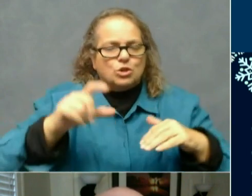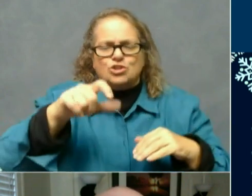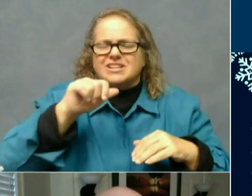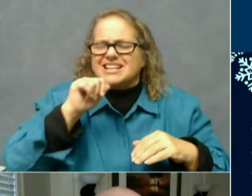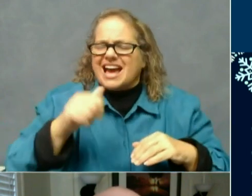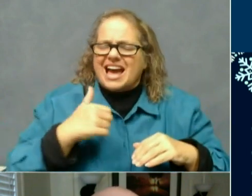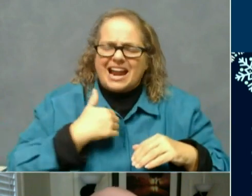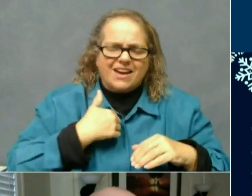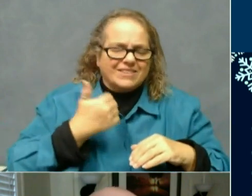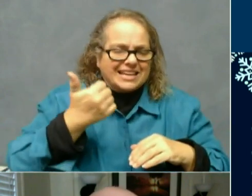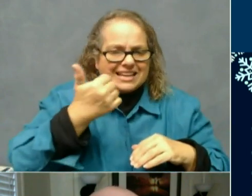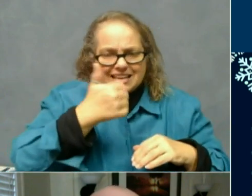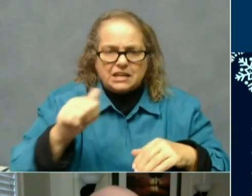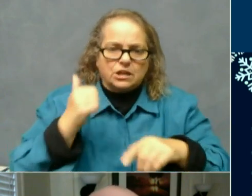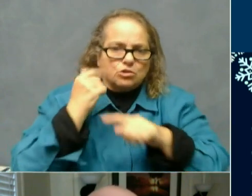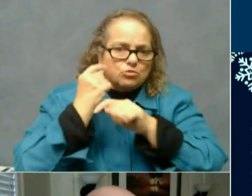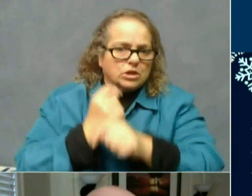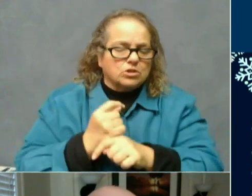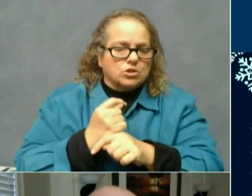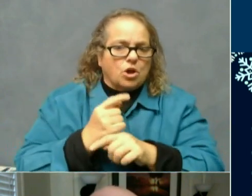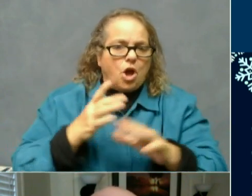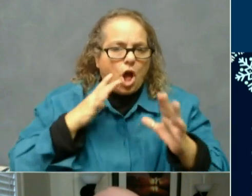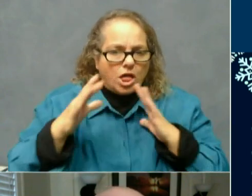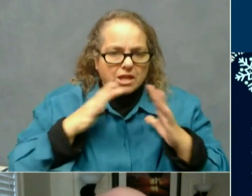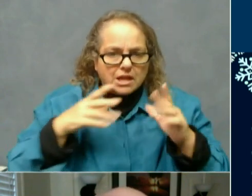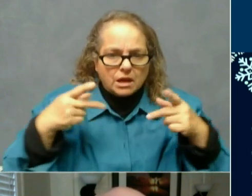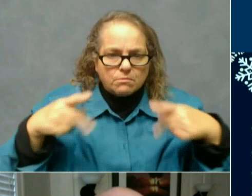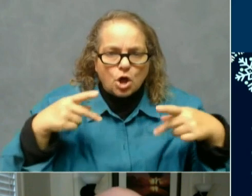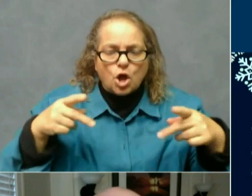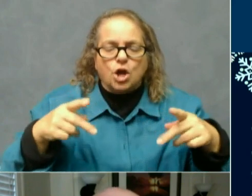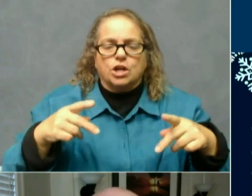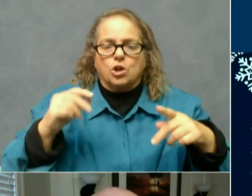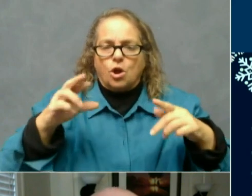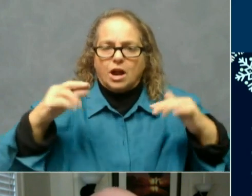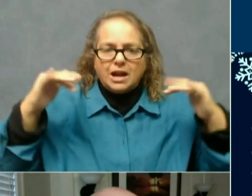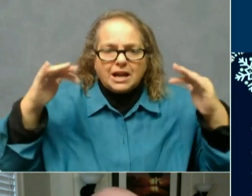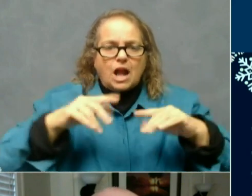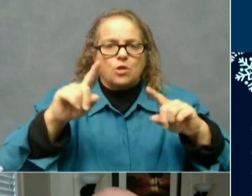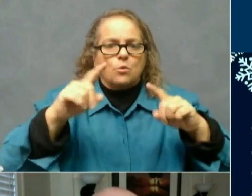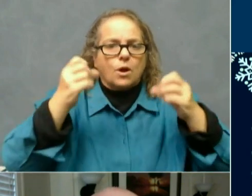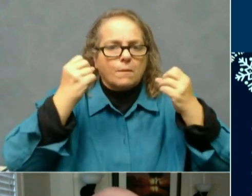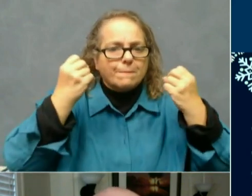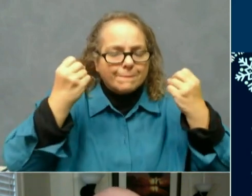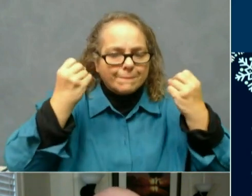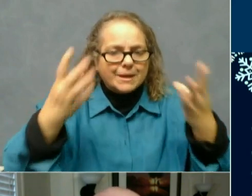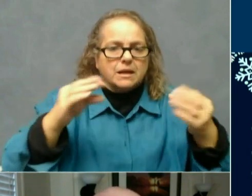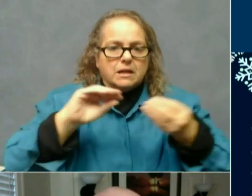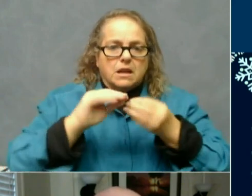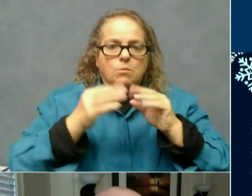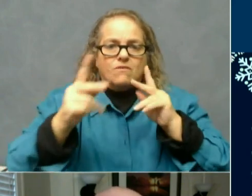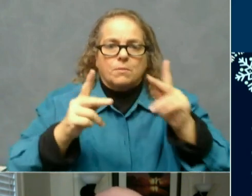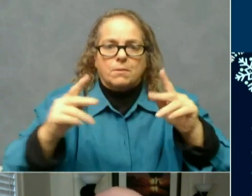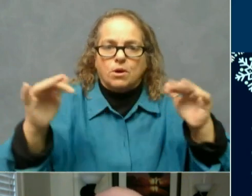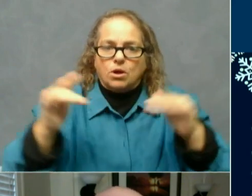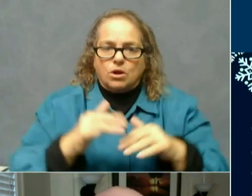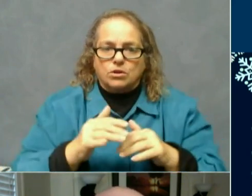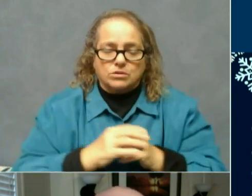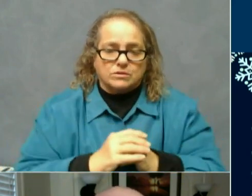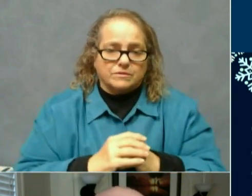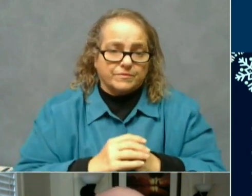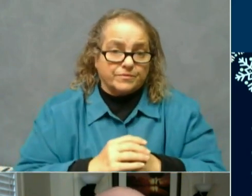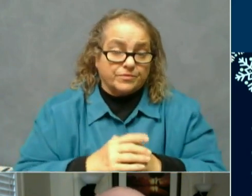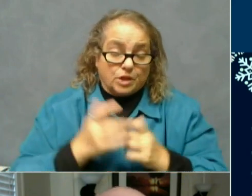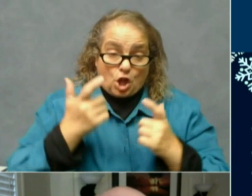traditional holiday parties or gatherings where large numbers of people come together. Remember, large is a relative term. In this case,